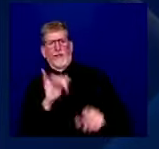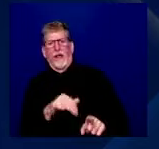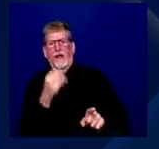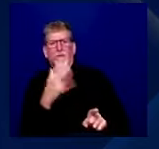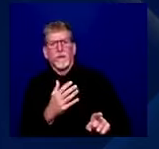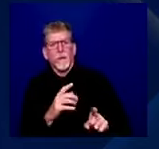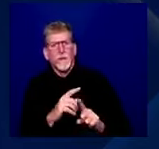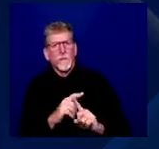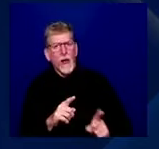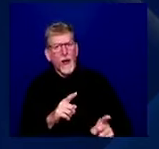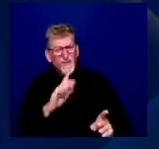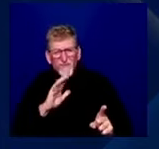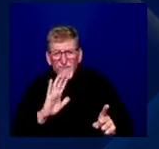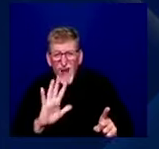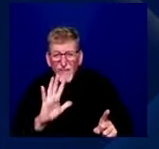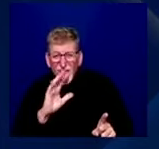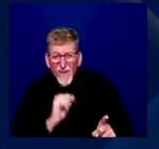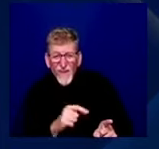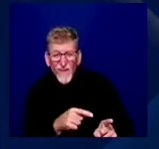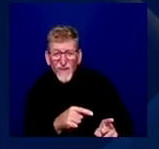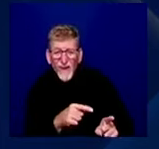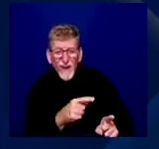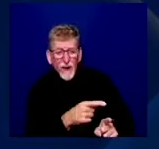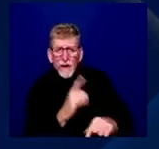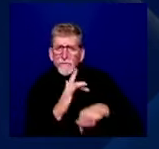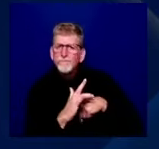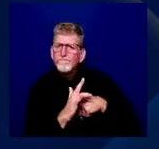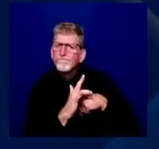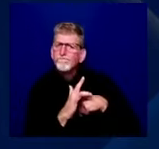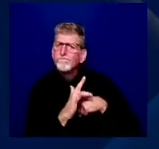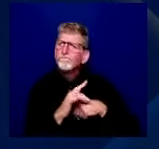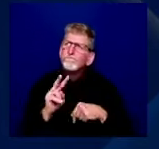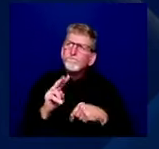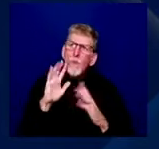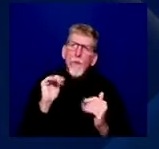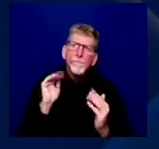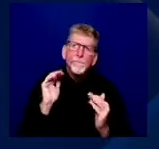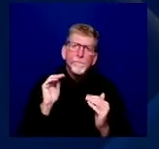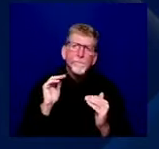latched onto some hope or possibility that his mother's going to walk through that door.